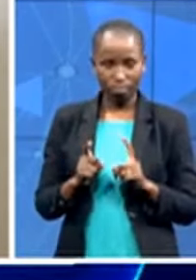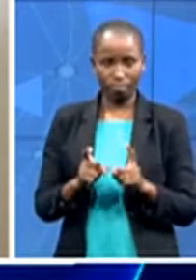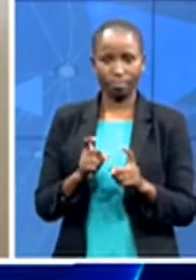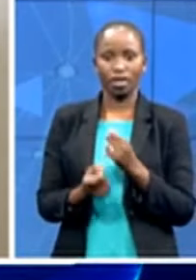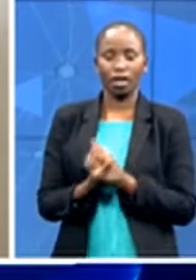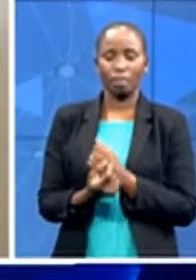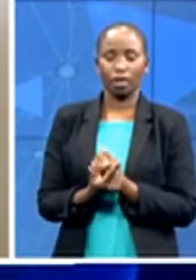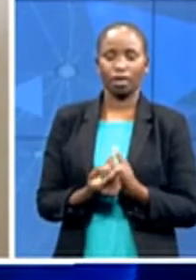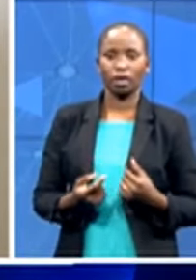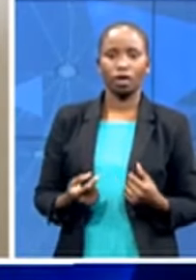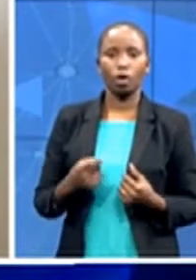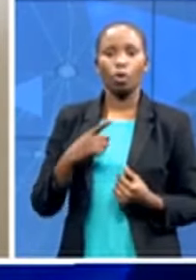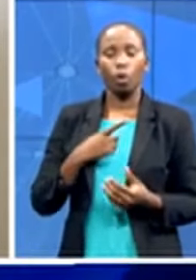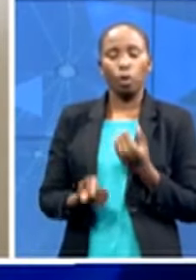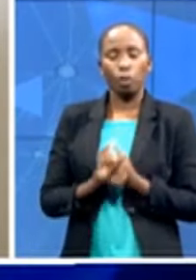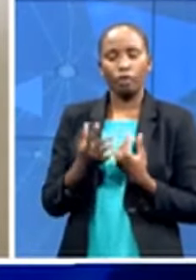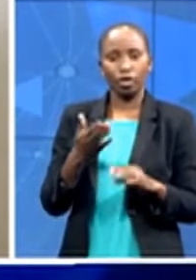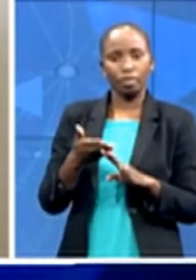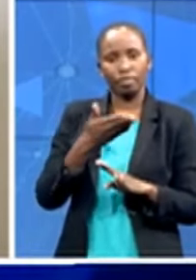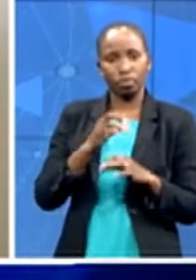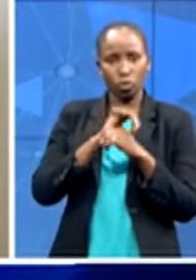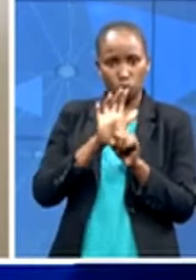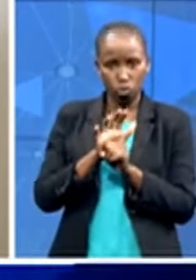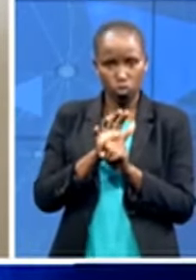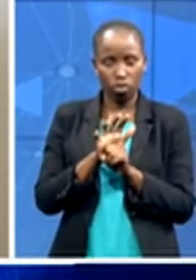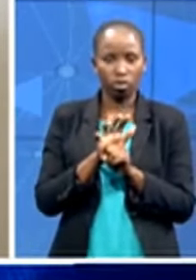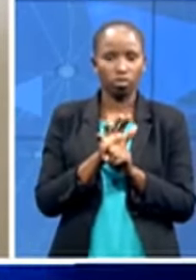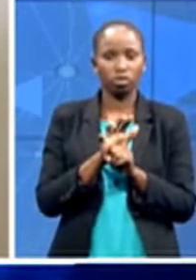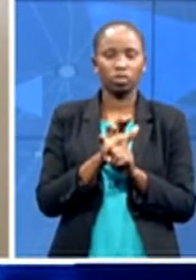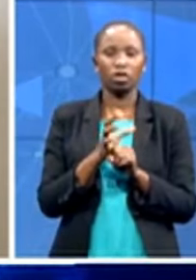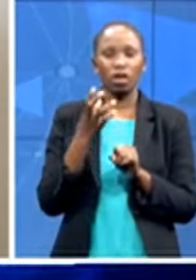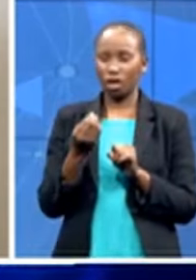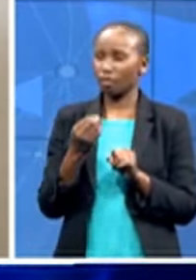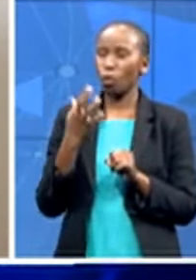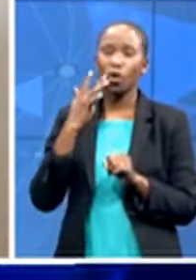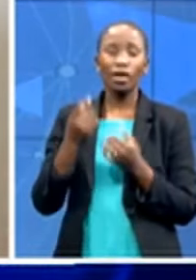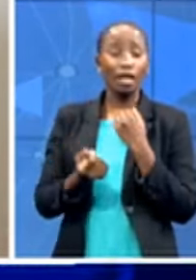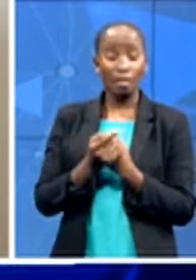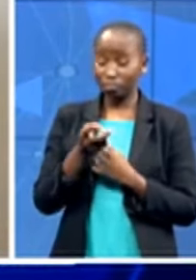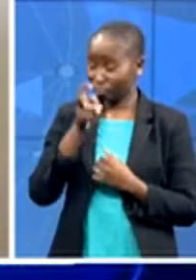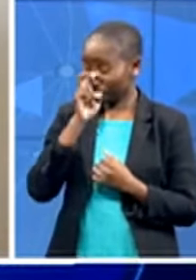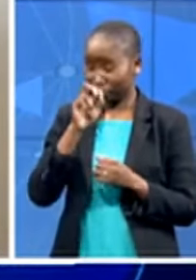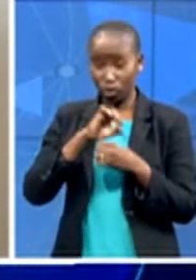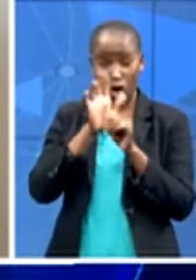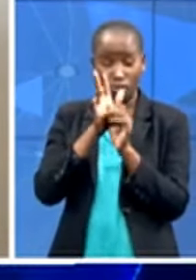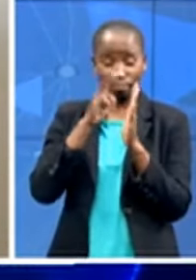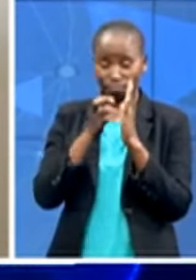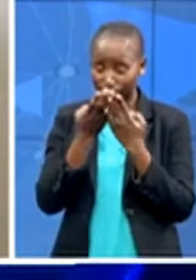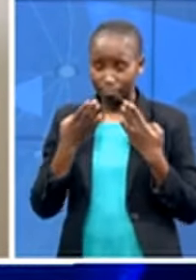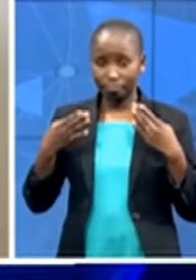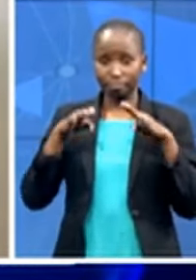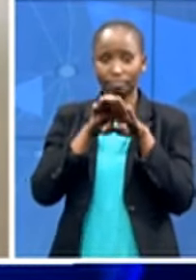um it happened when there were so many restrictions and also from a safety point of view so the csrr team was um